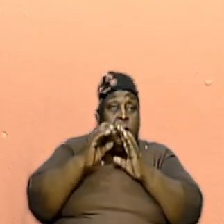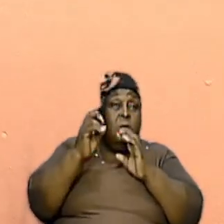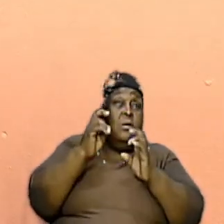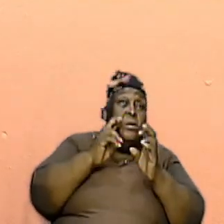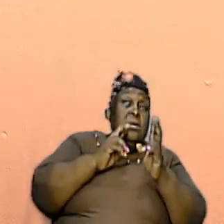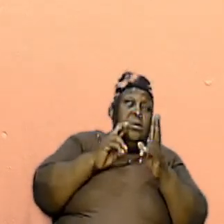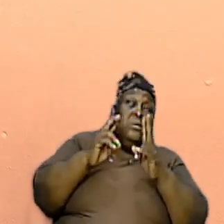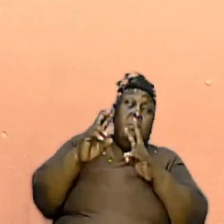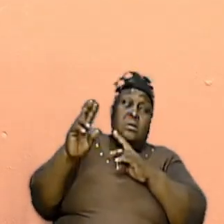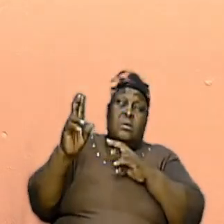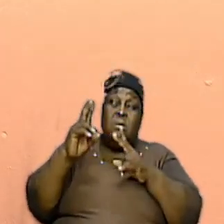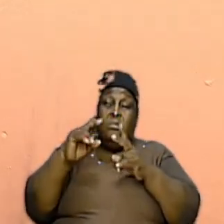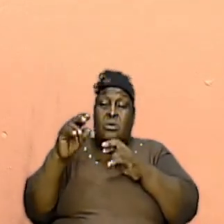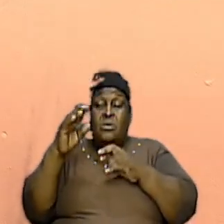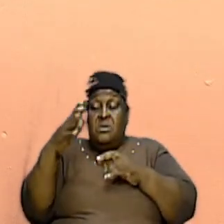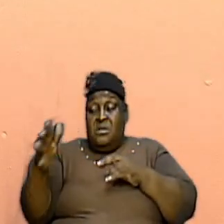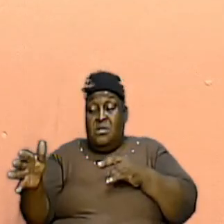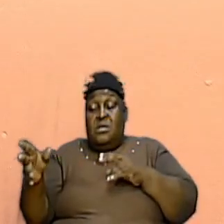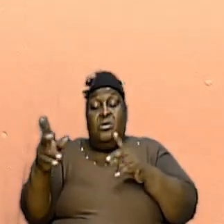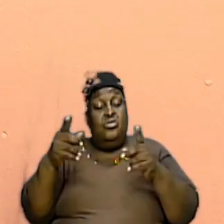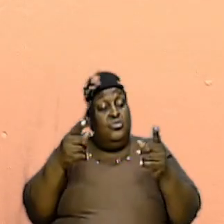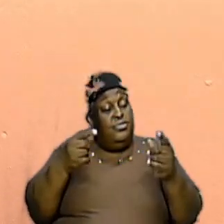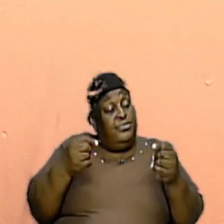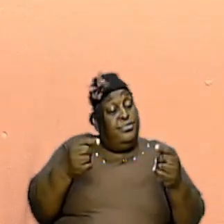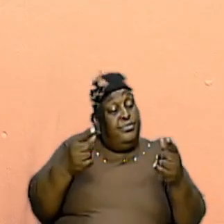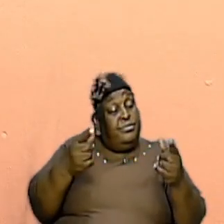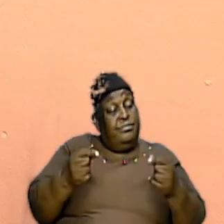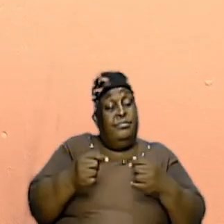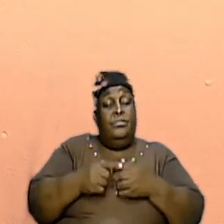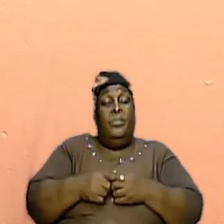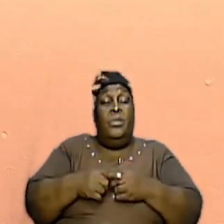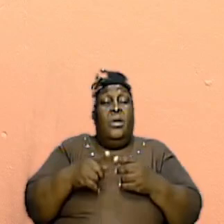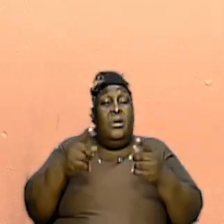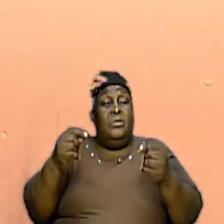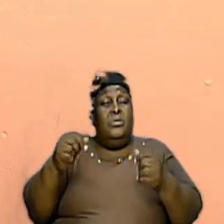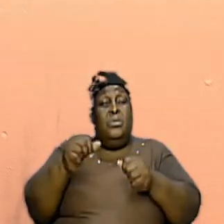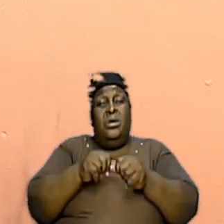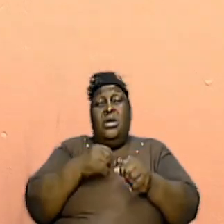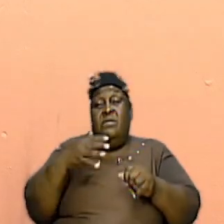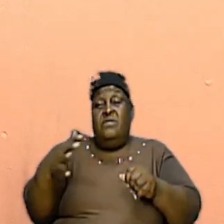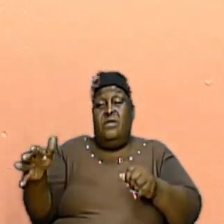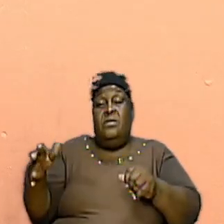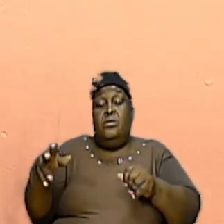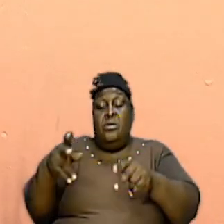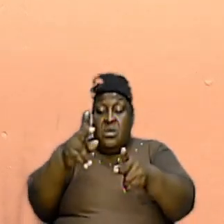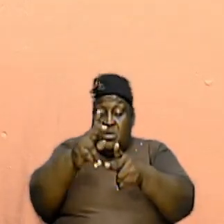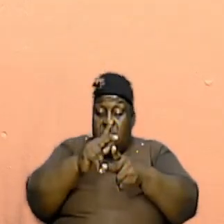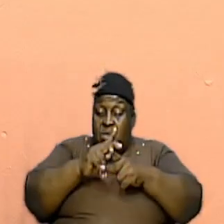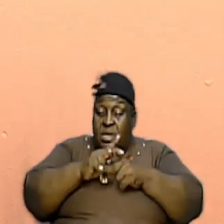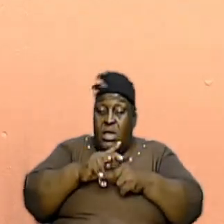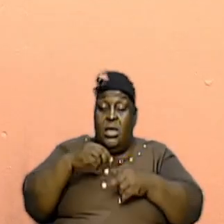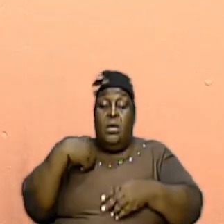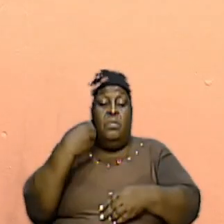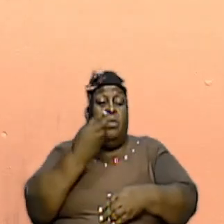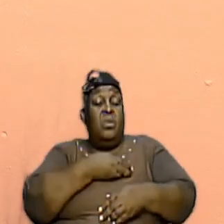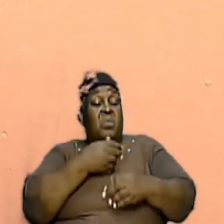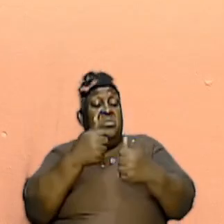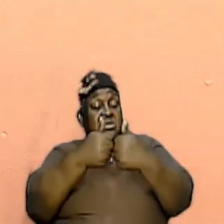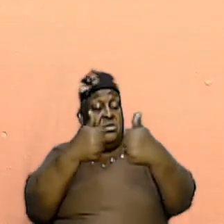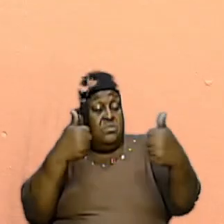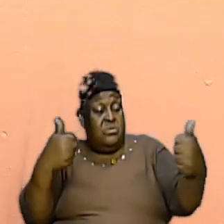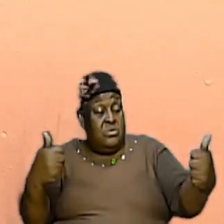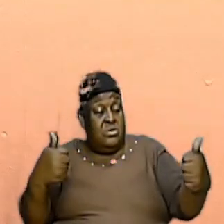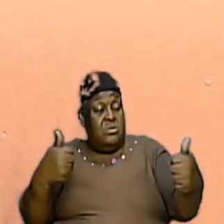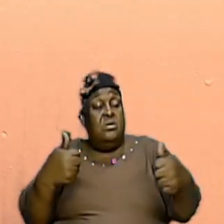About The Things That We Do And Doing Everything To Maintain Our Separateness